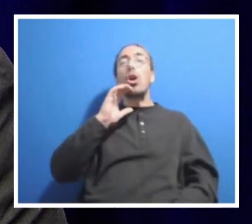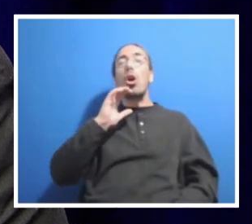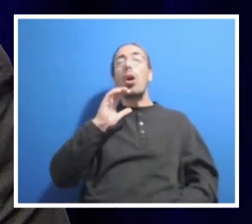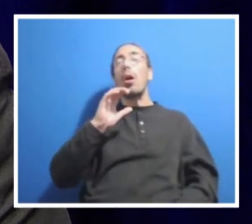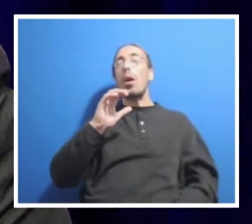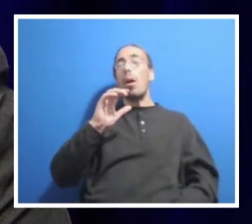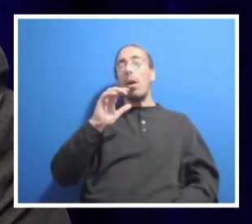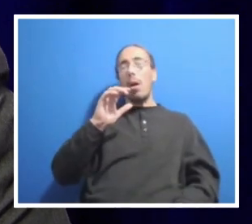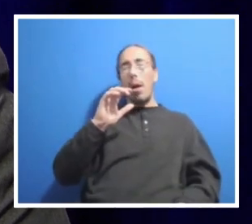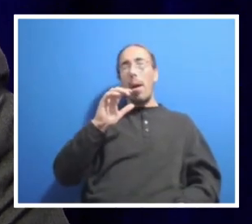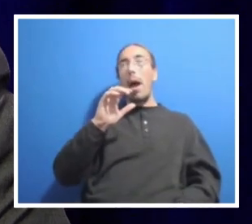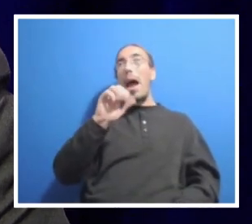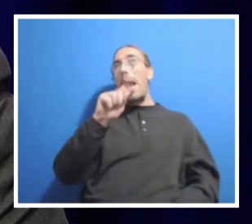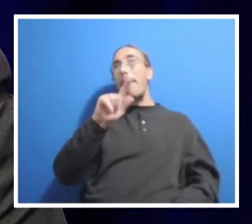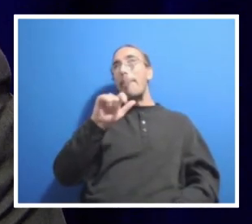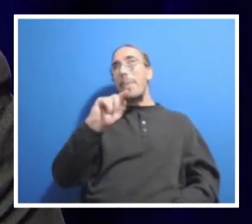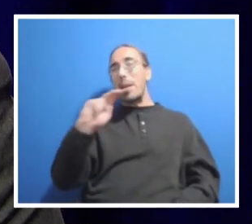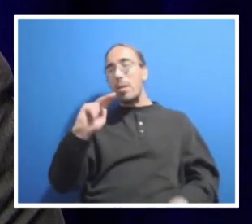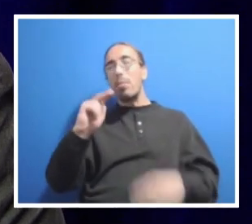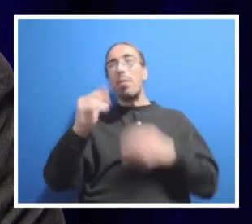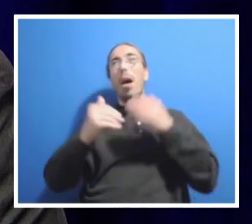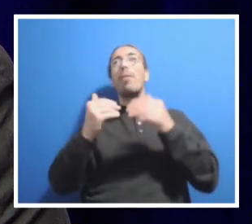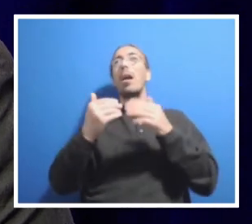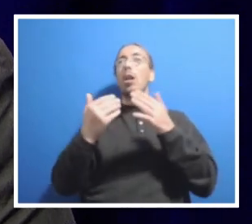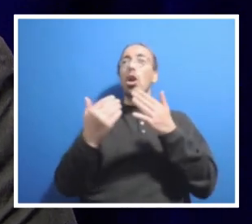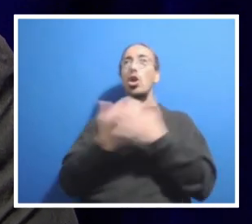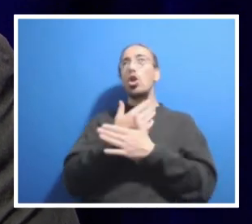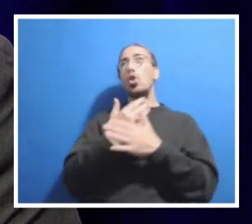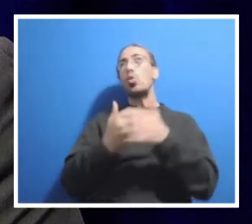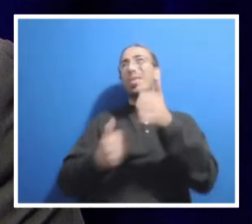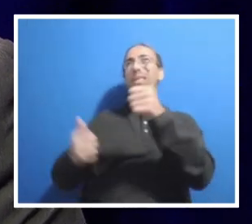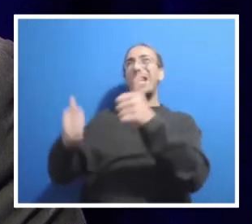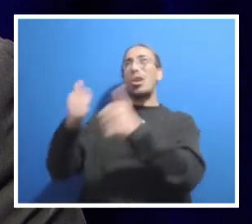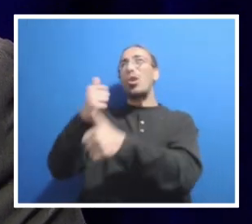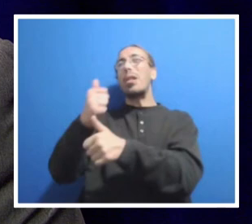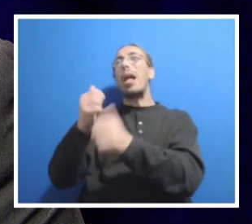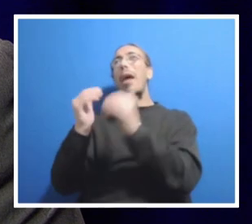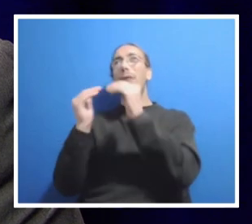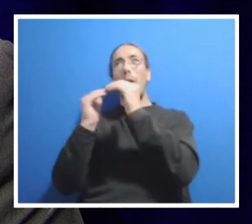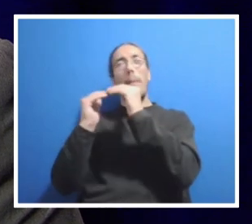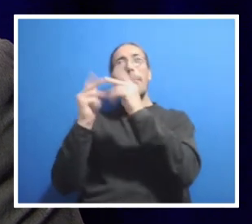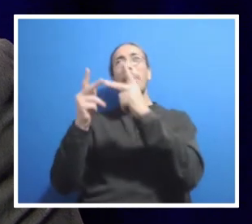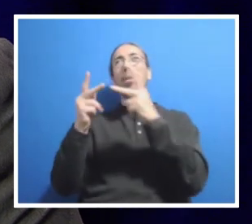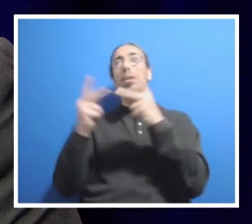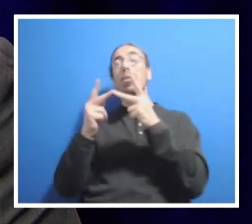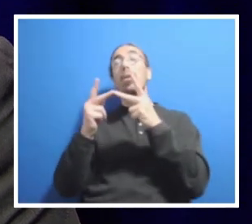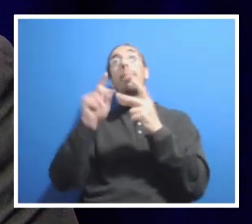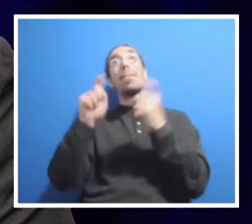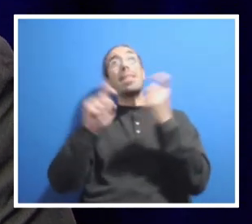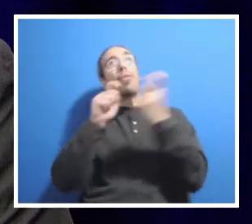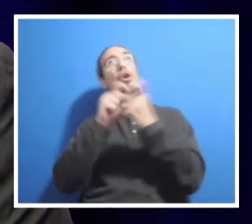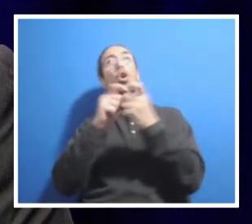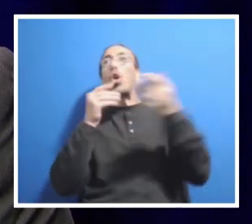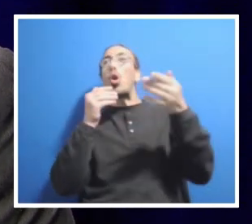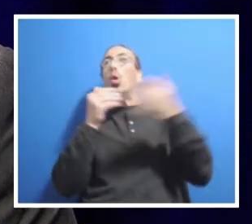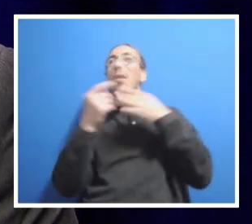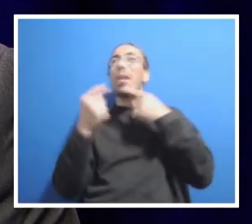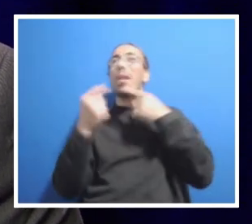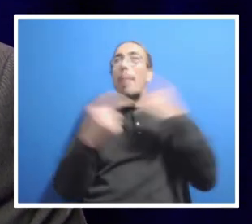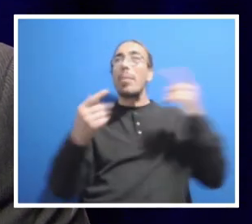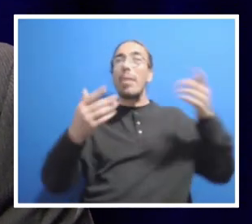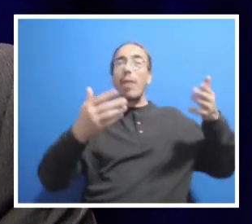the hiring and creating of new senior level positions. And particularly so close to the announcement of a hiring freeze.